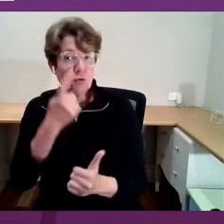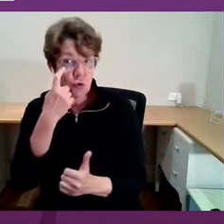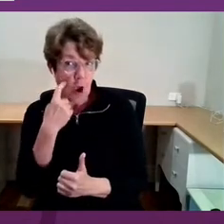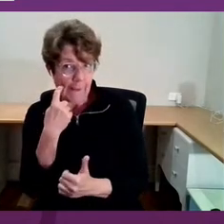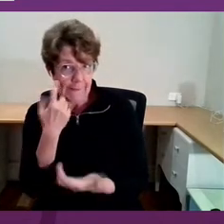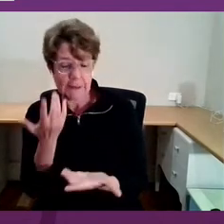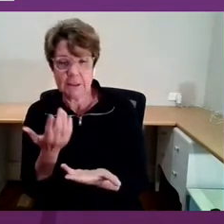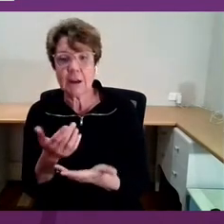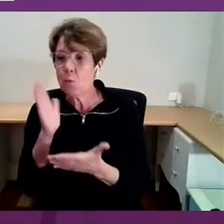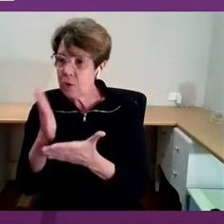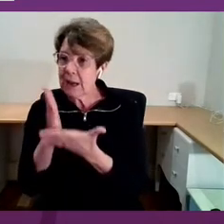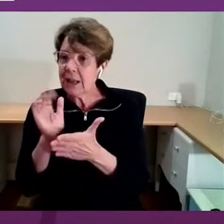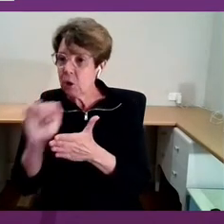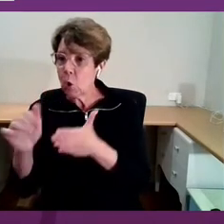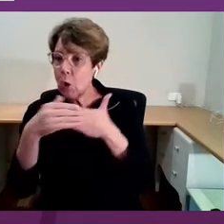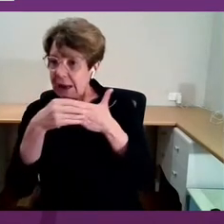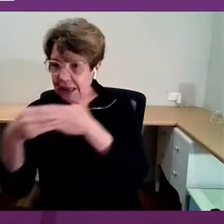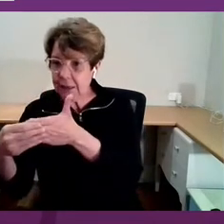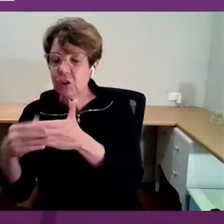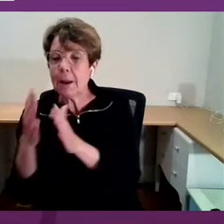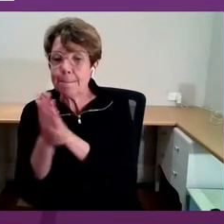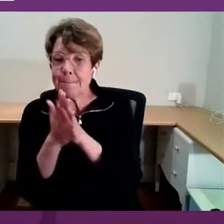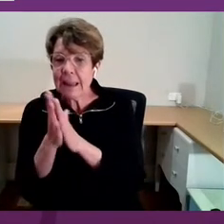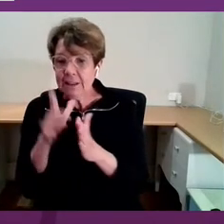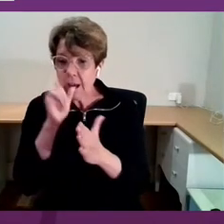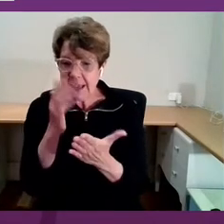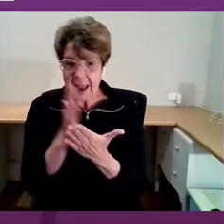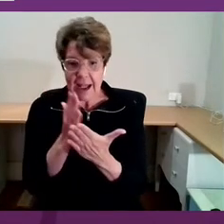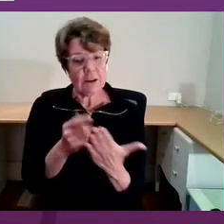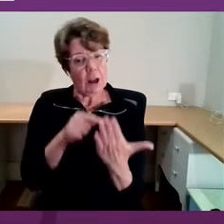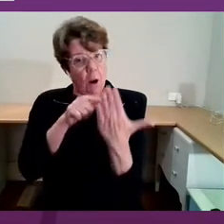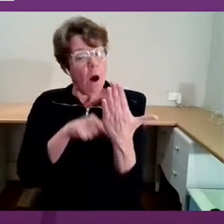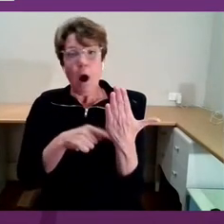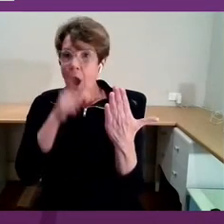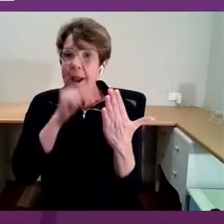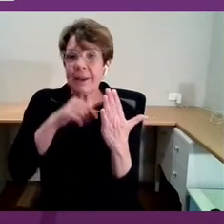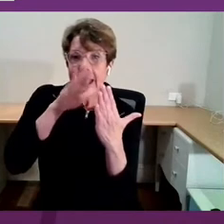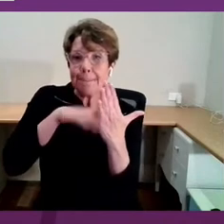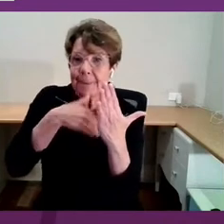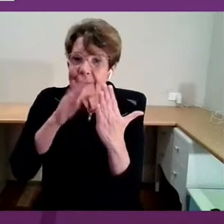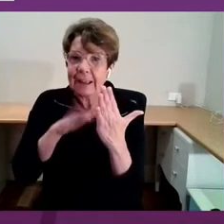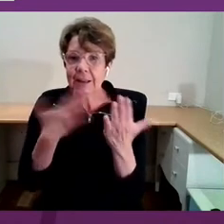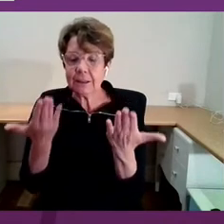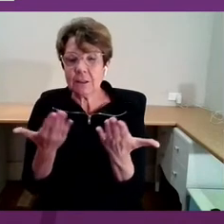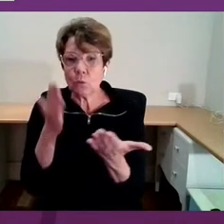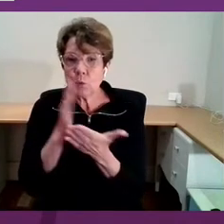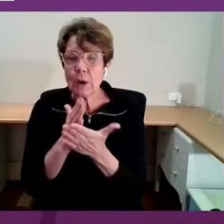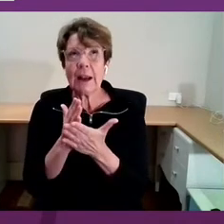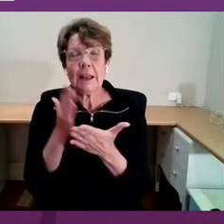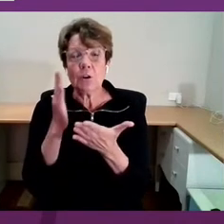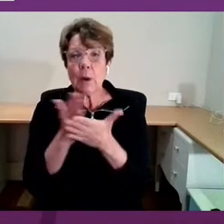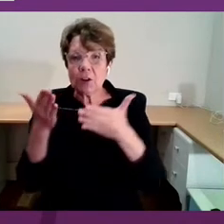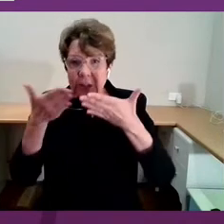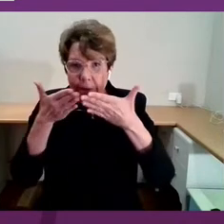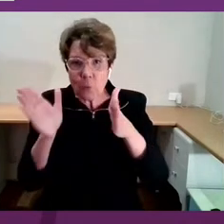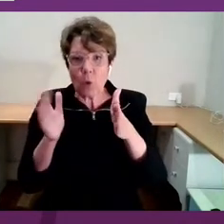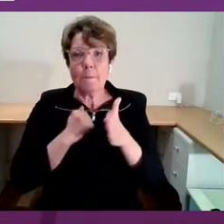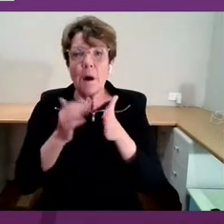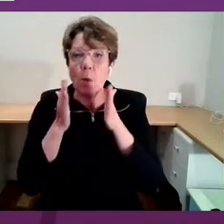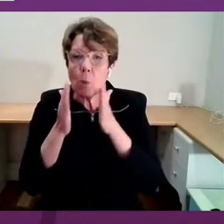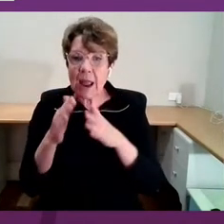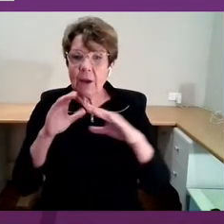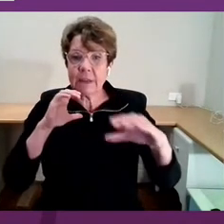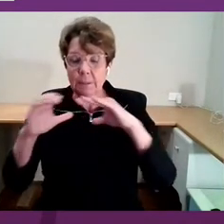enables me to unlock that very creativity in myself, to broaden the means by which I can communicate. And